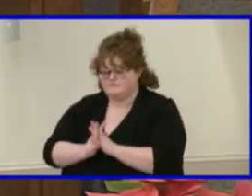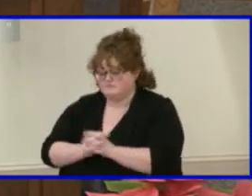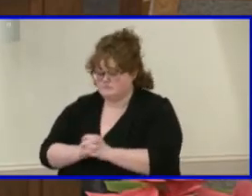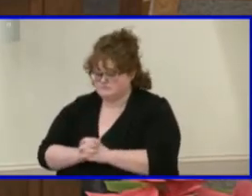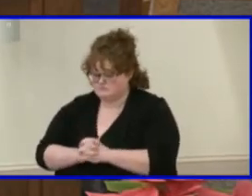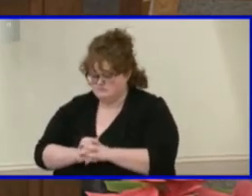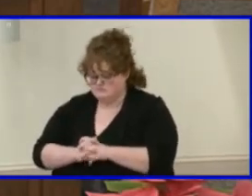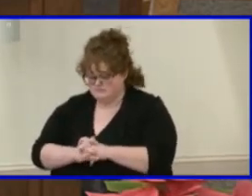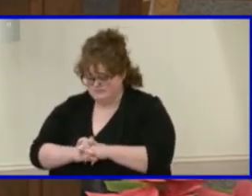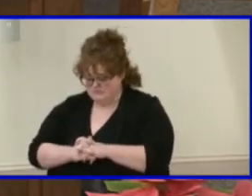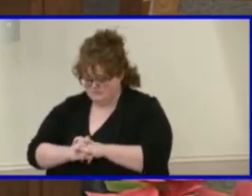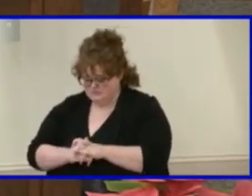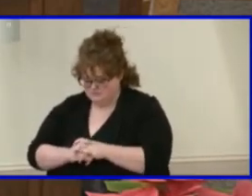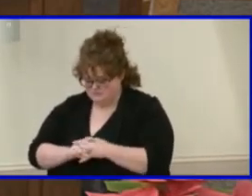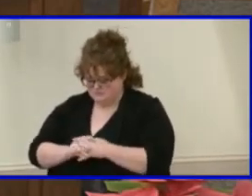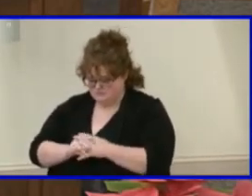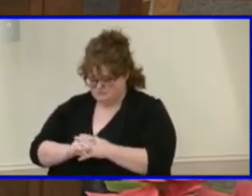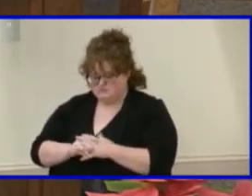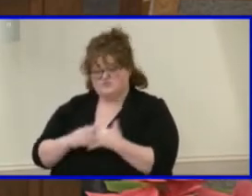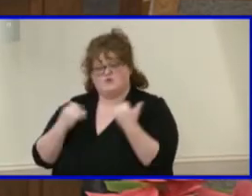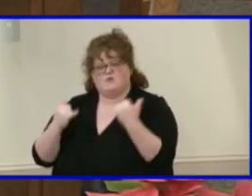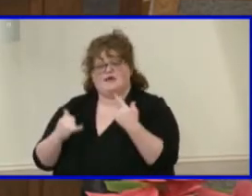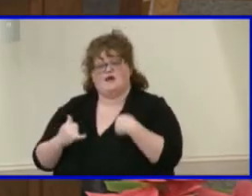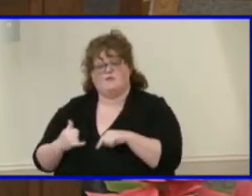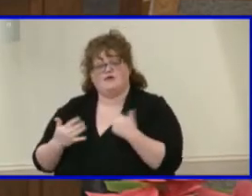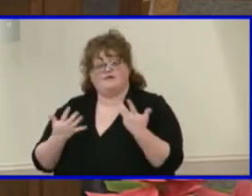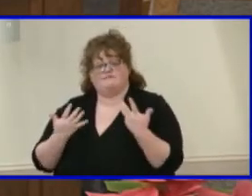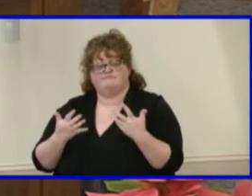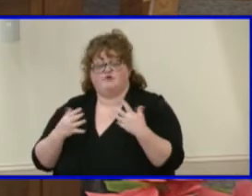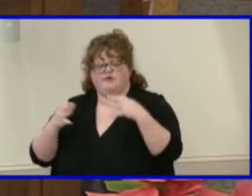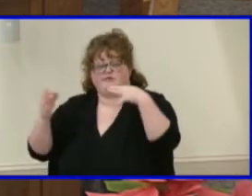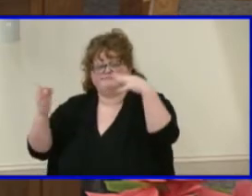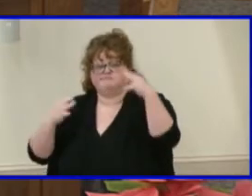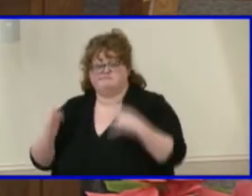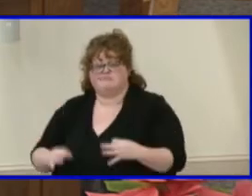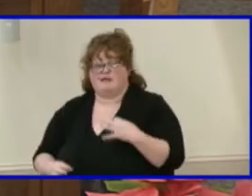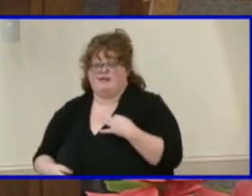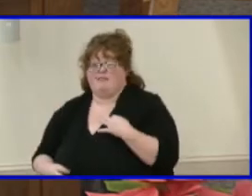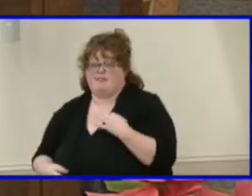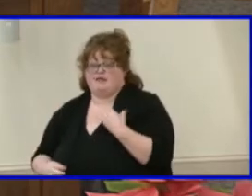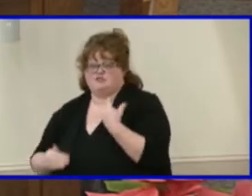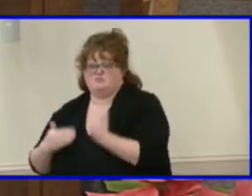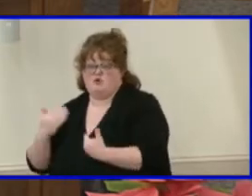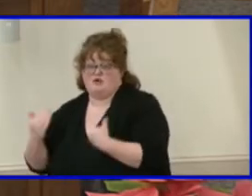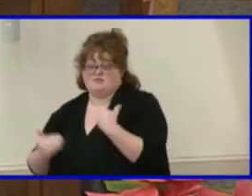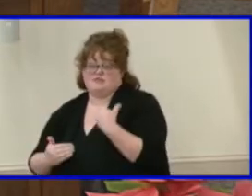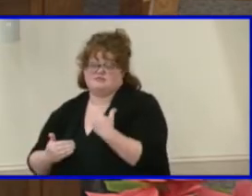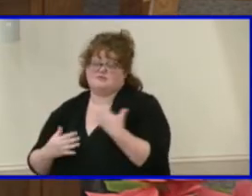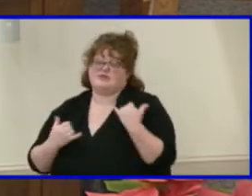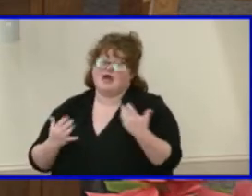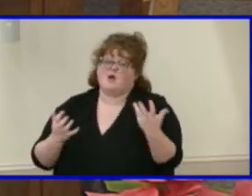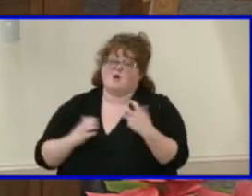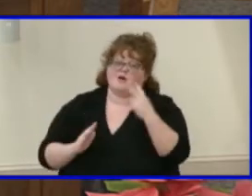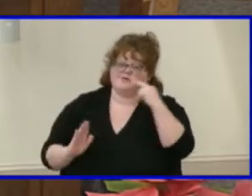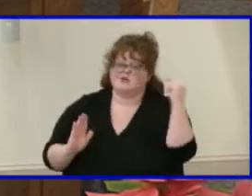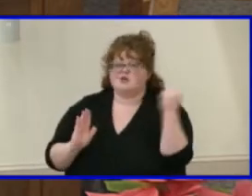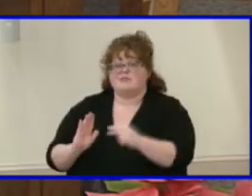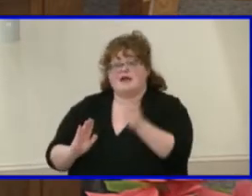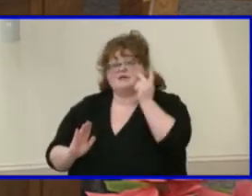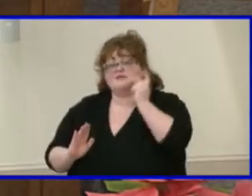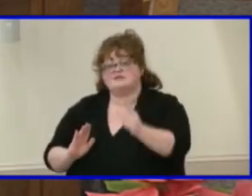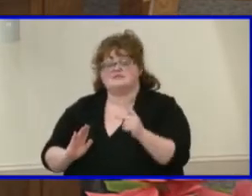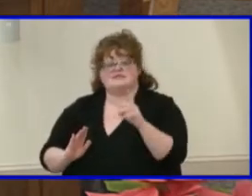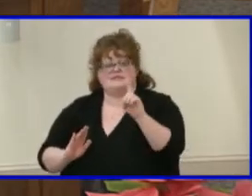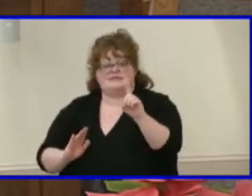Now that we've gone ahead and outlined the application process, let's review Henrico's demographic trends on who